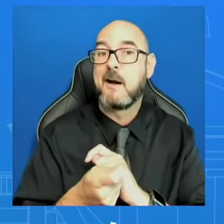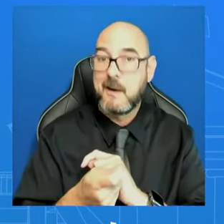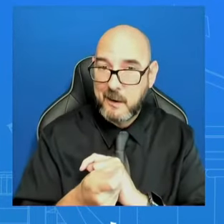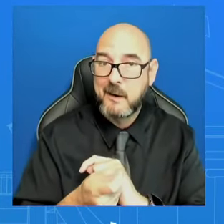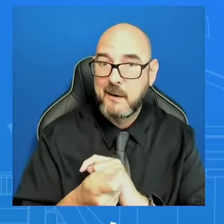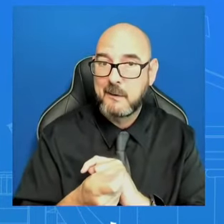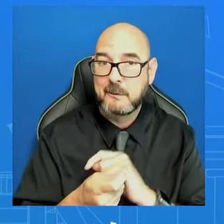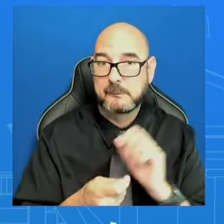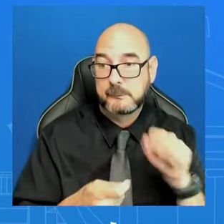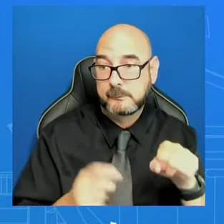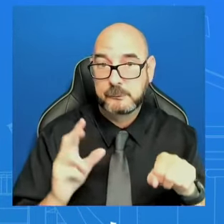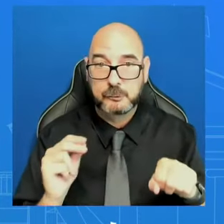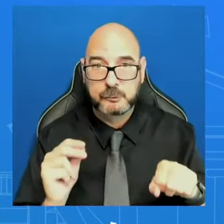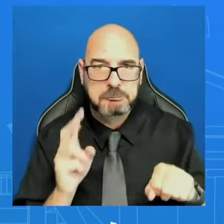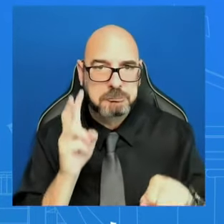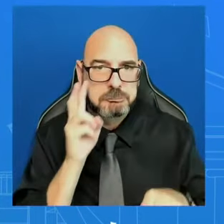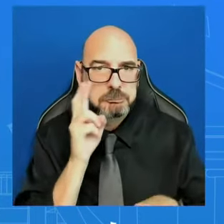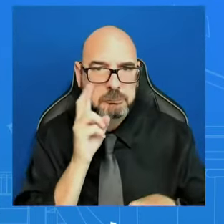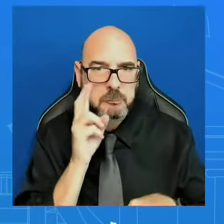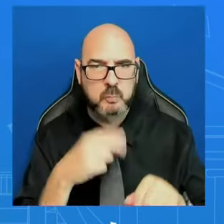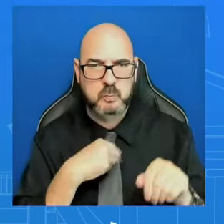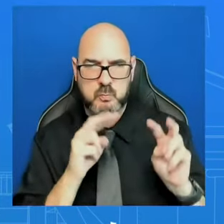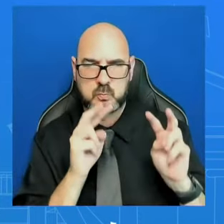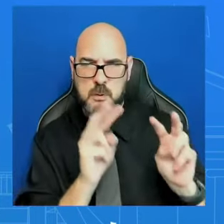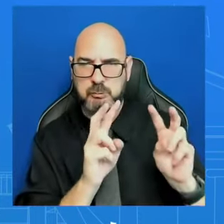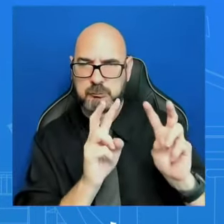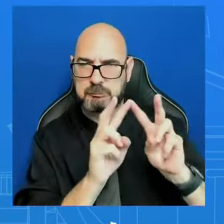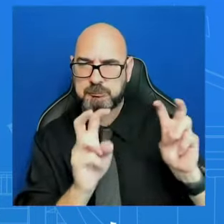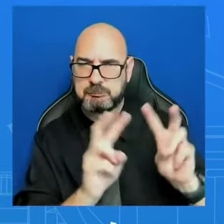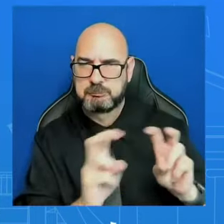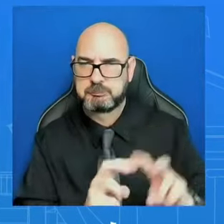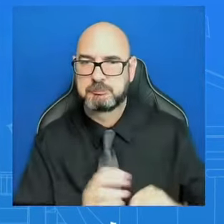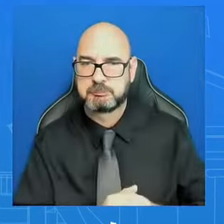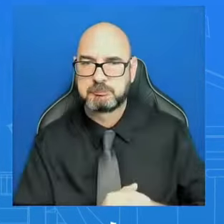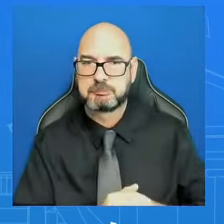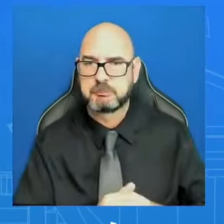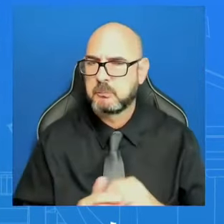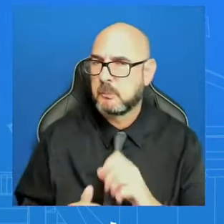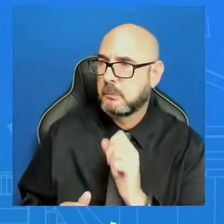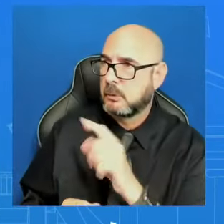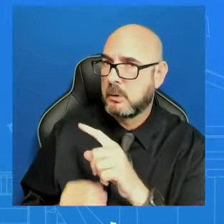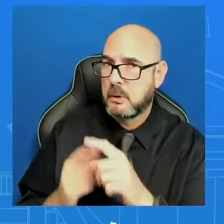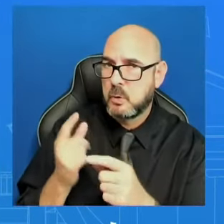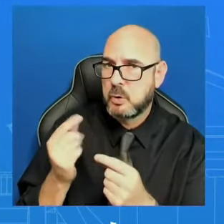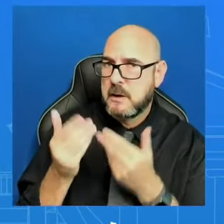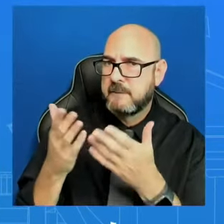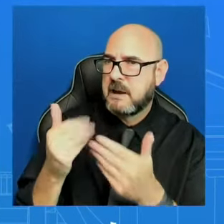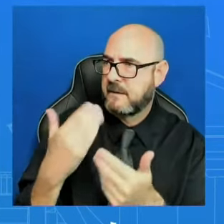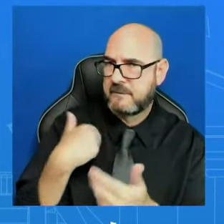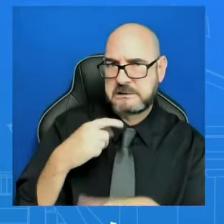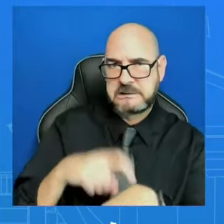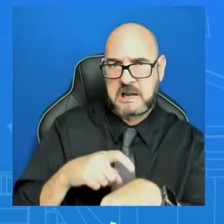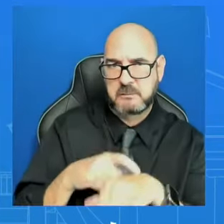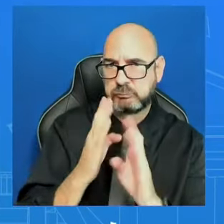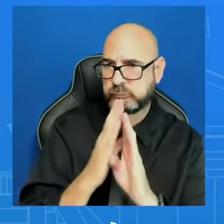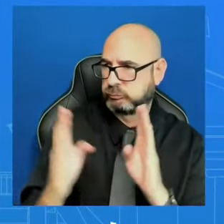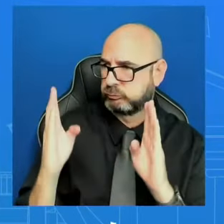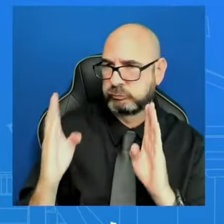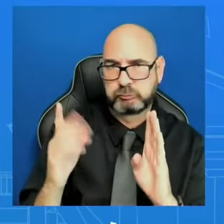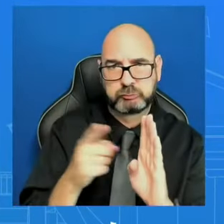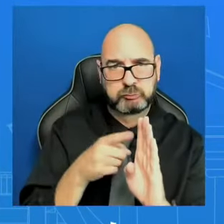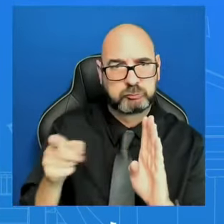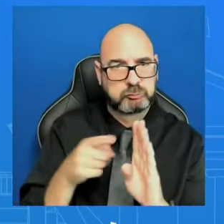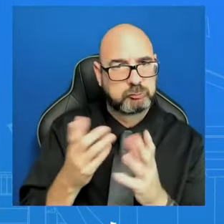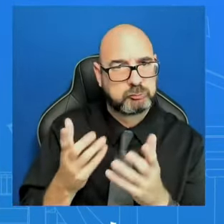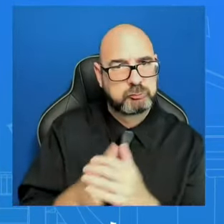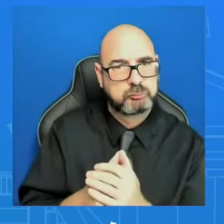for the Palestinian people. And how much time are you giving them to make these changes, to implement these concrete steps? Again, we would hope to see some